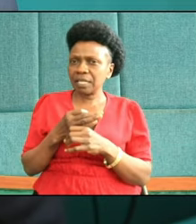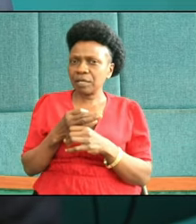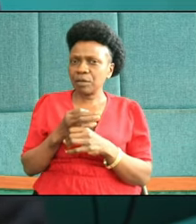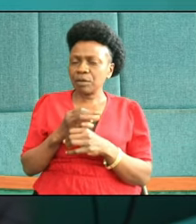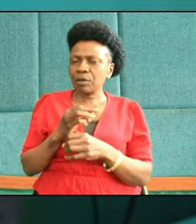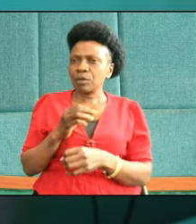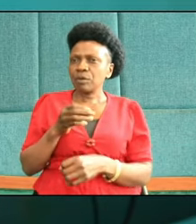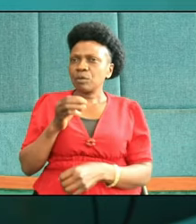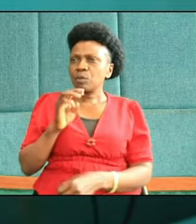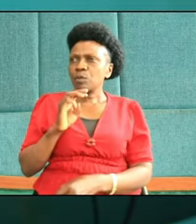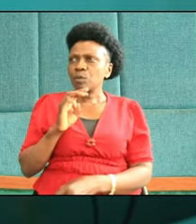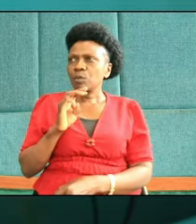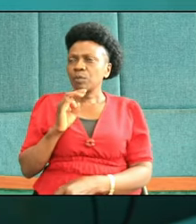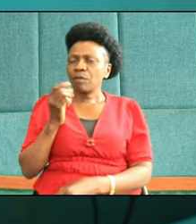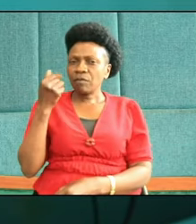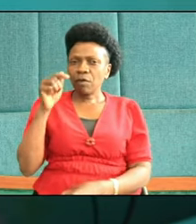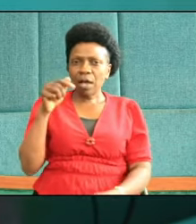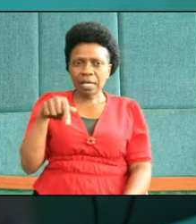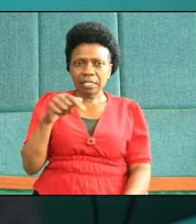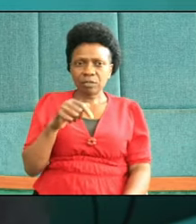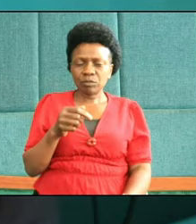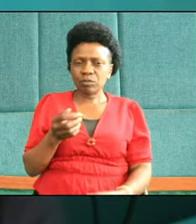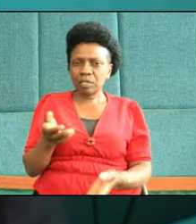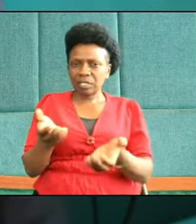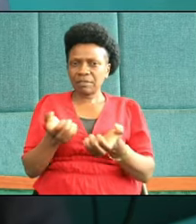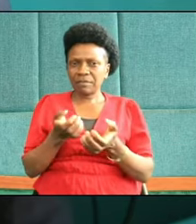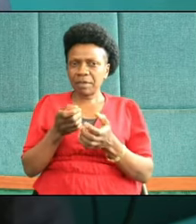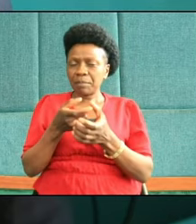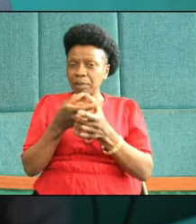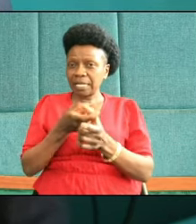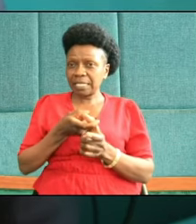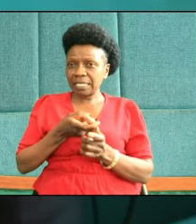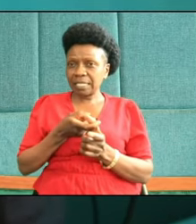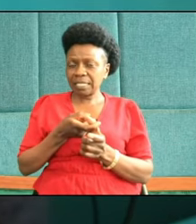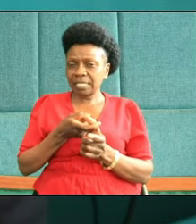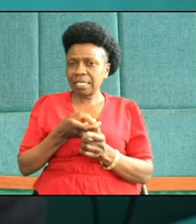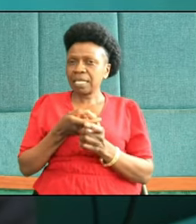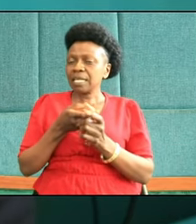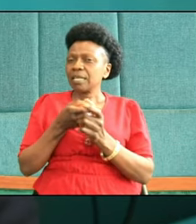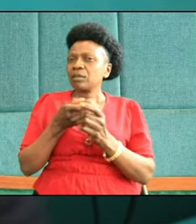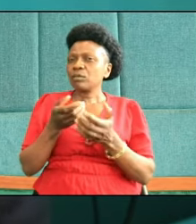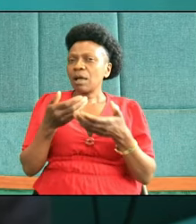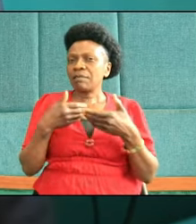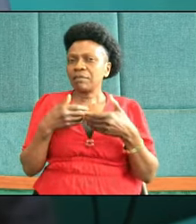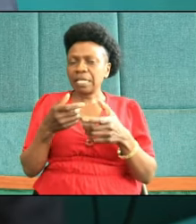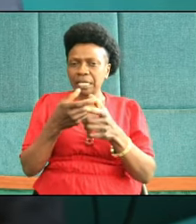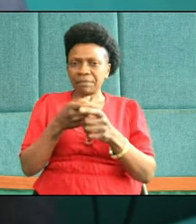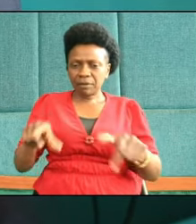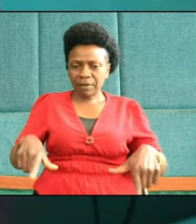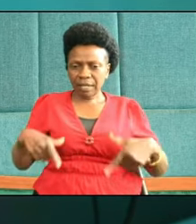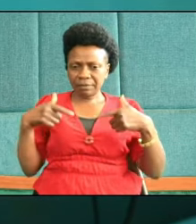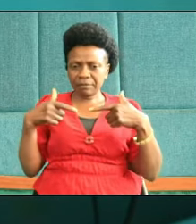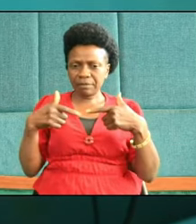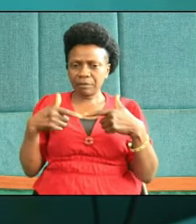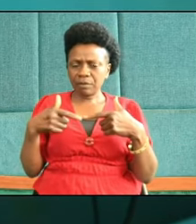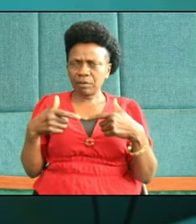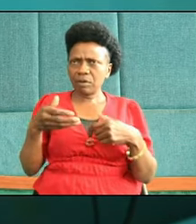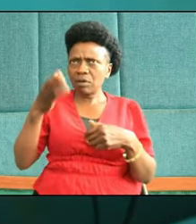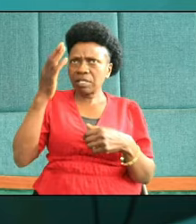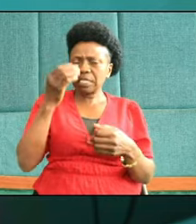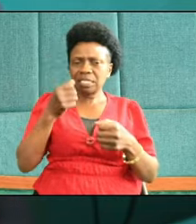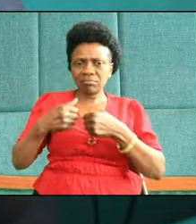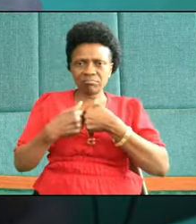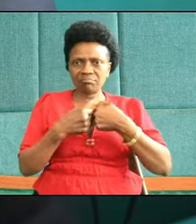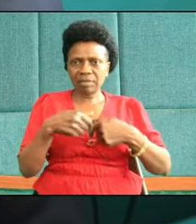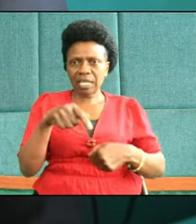for us an everlasting price, and this is the gift of life. Boy, it's challenging us